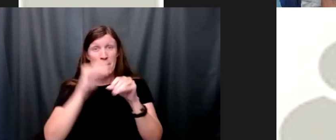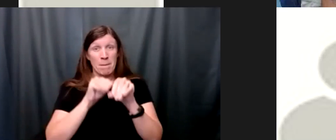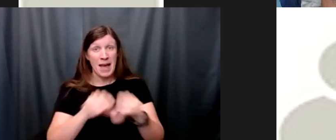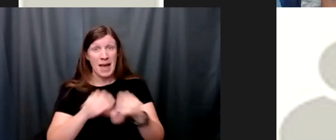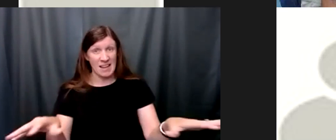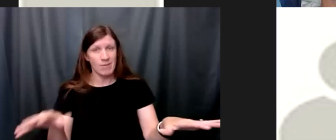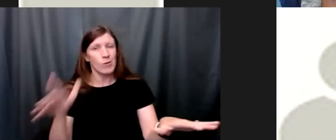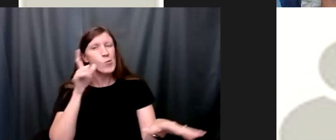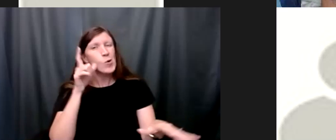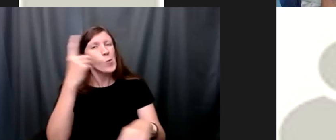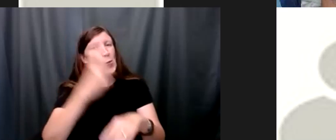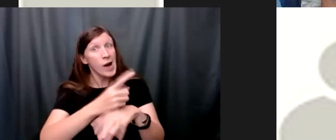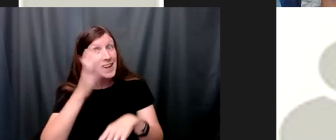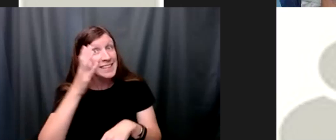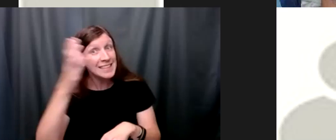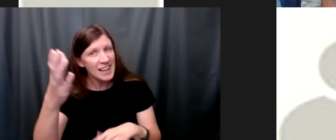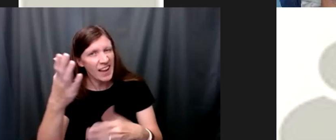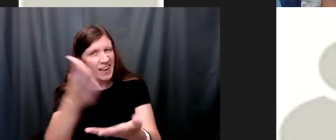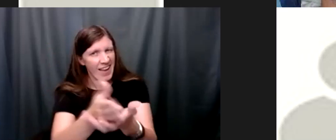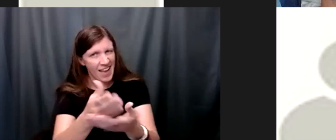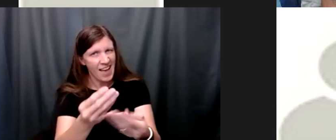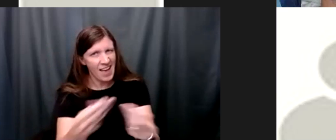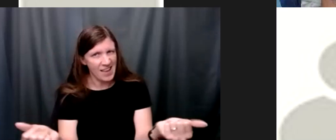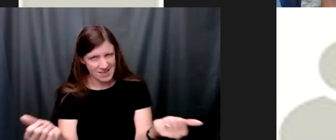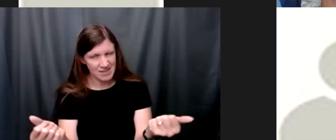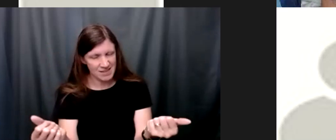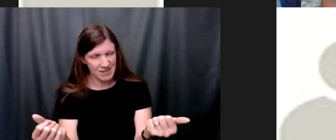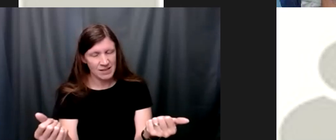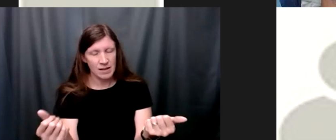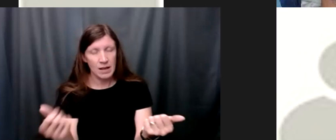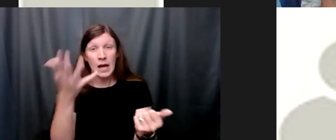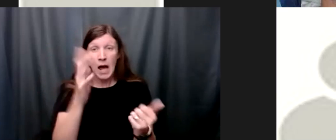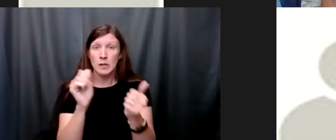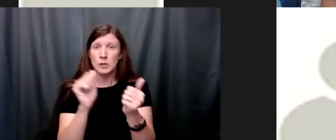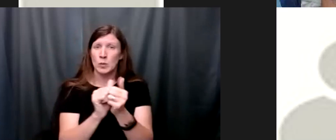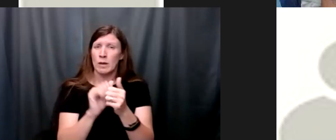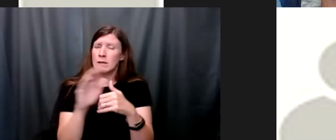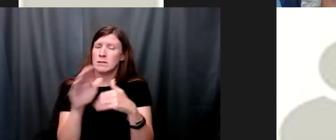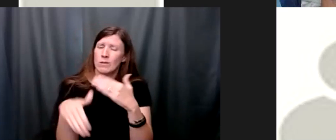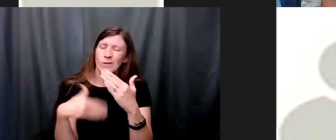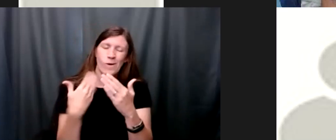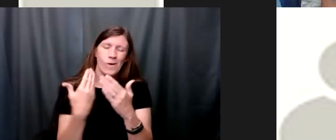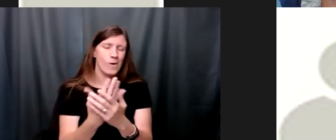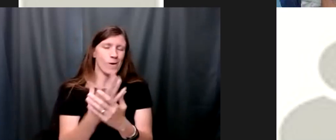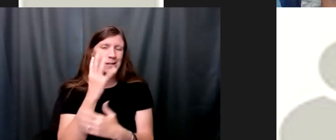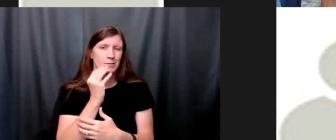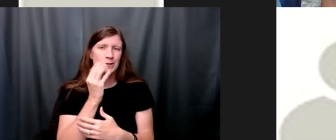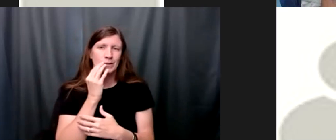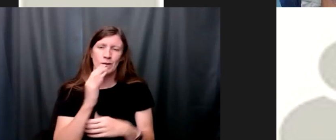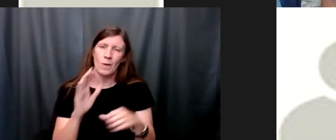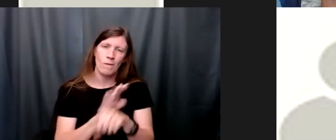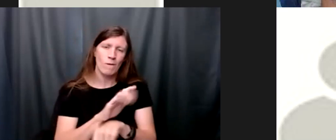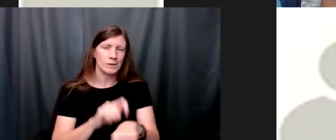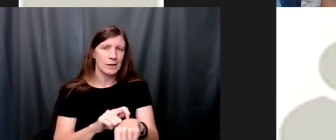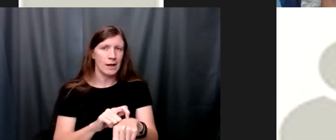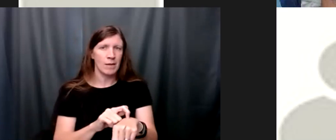and god is with us through this entire time you see god's